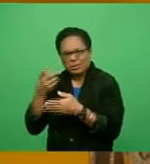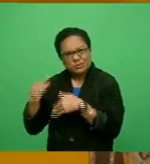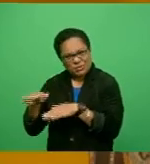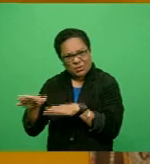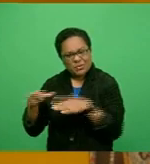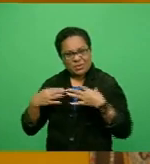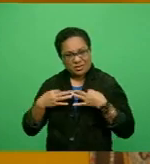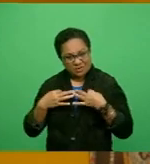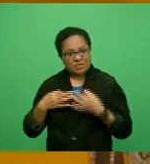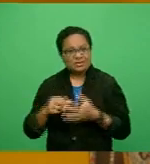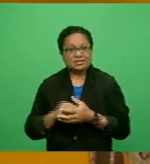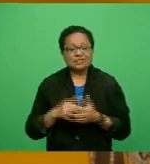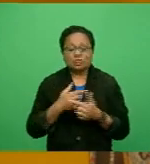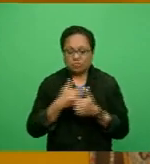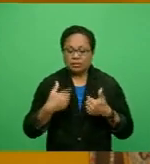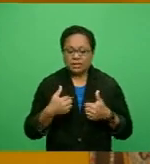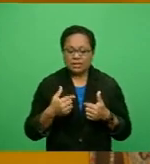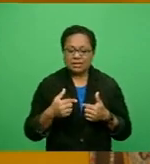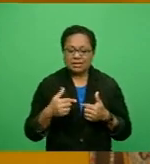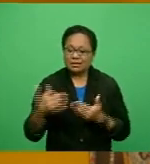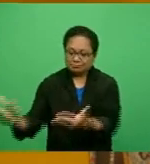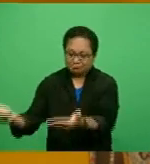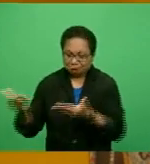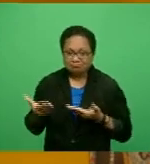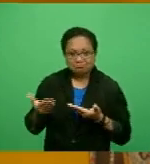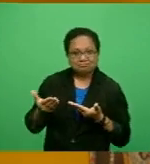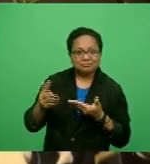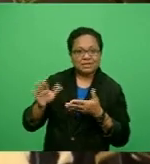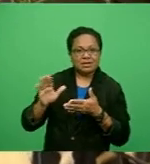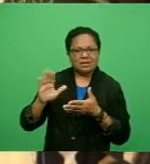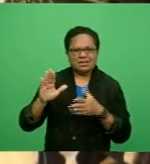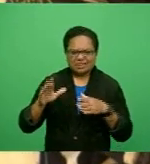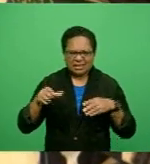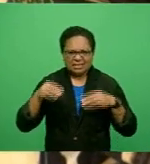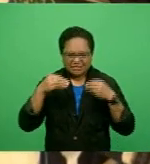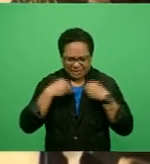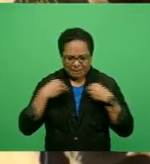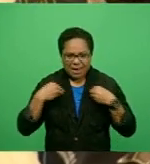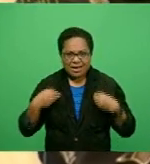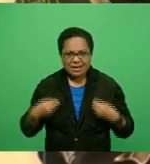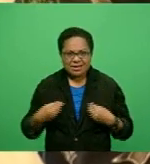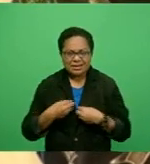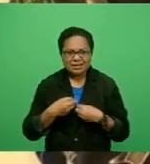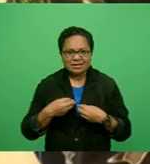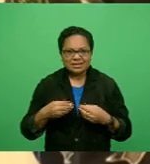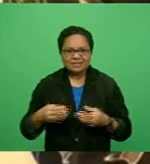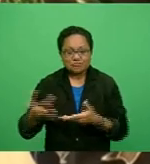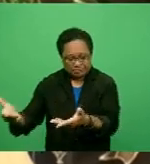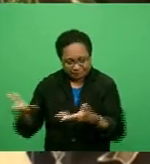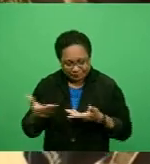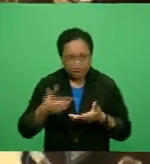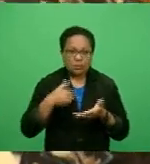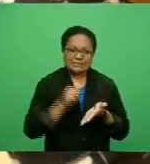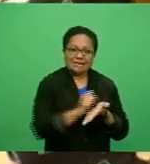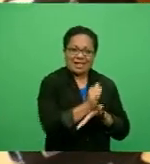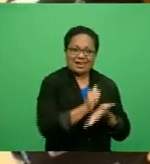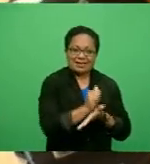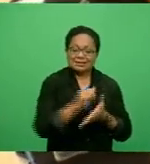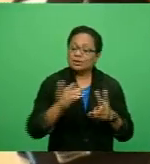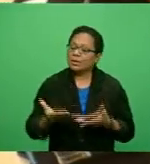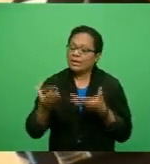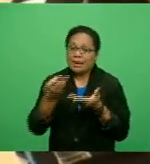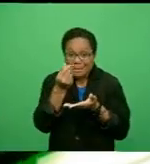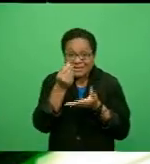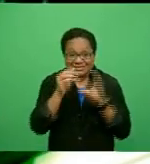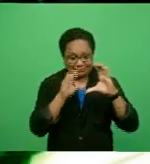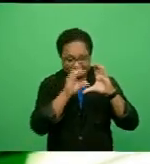that we reach out to that sell us their Masi that we use on our clutches and when a clutch is sold, we give them 33%